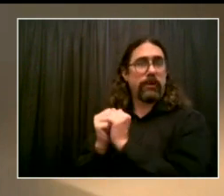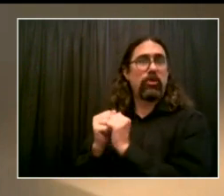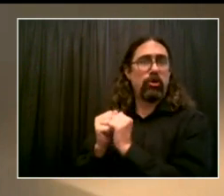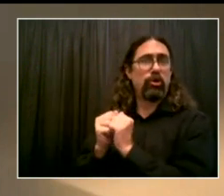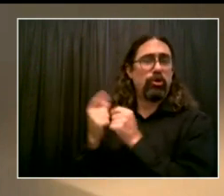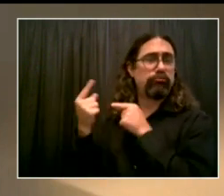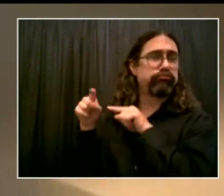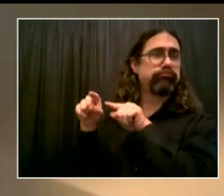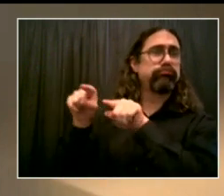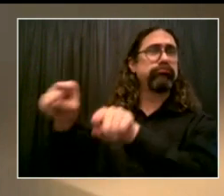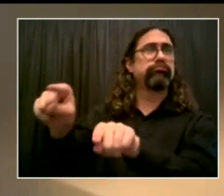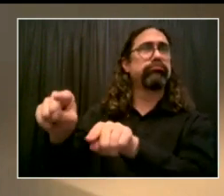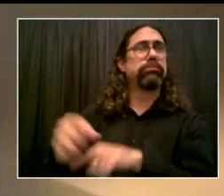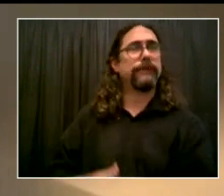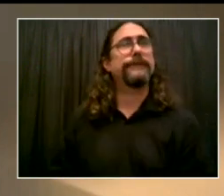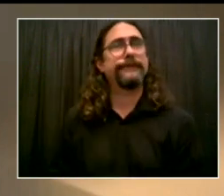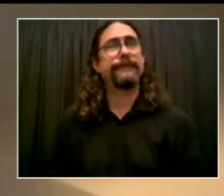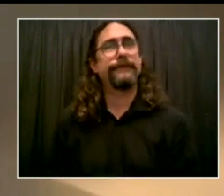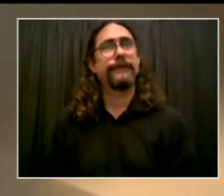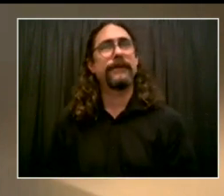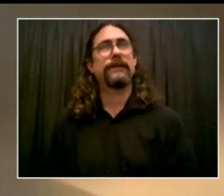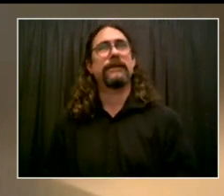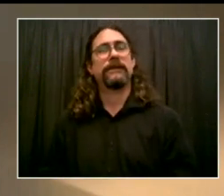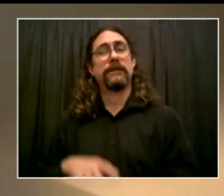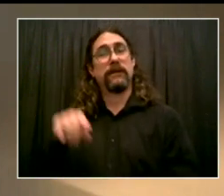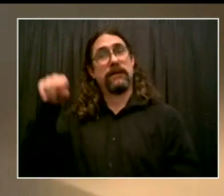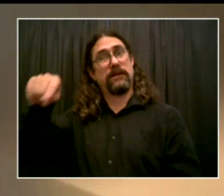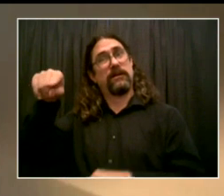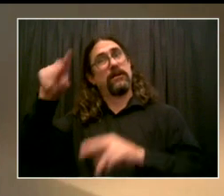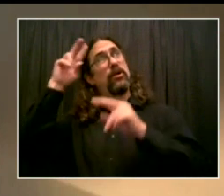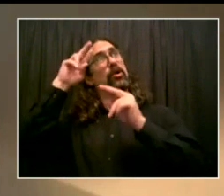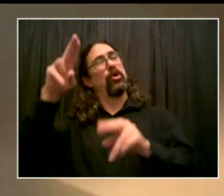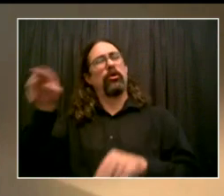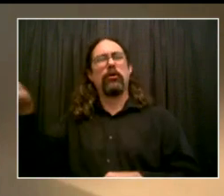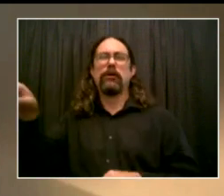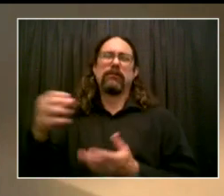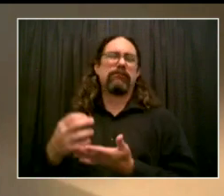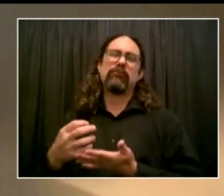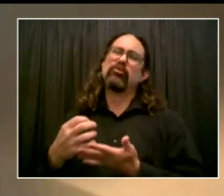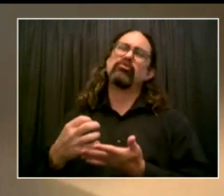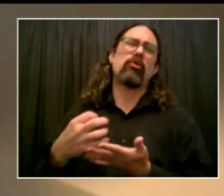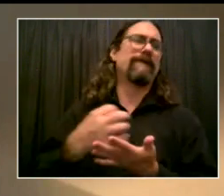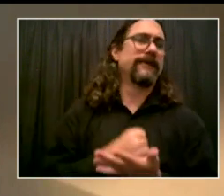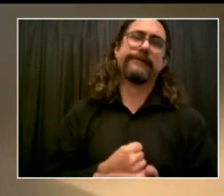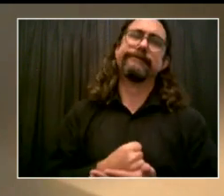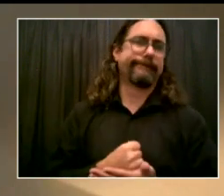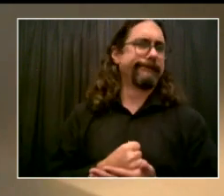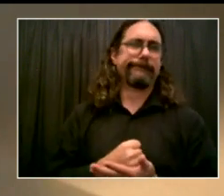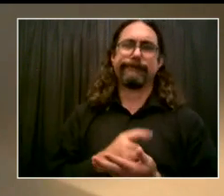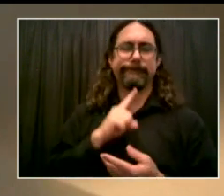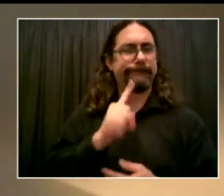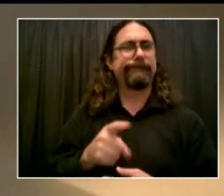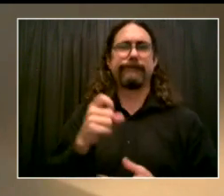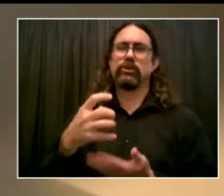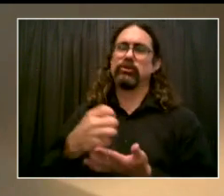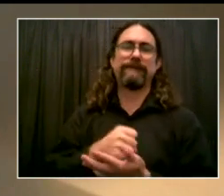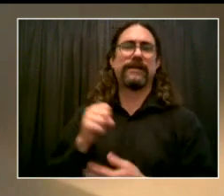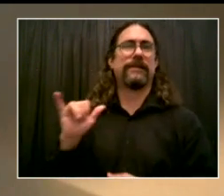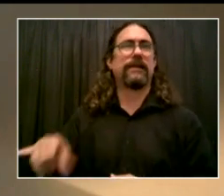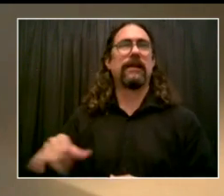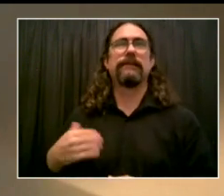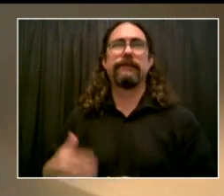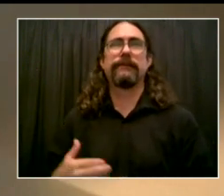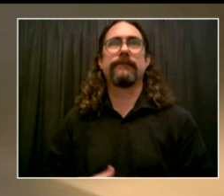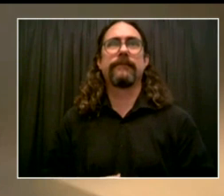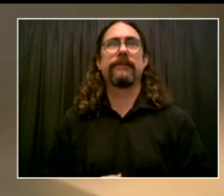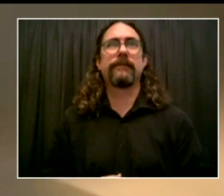You know, people do know Bill as the longest-serving district attorney in Staten Island